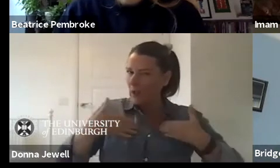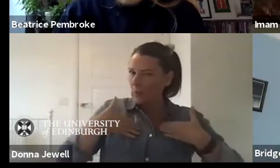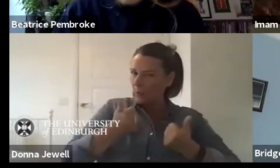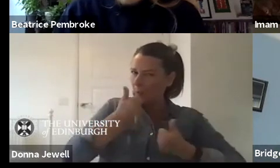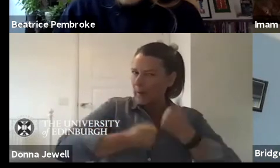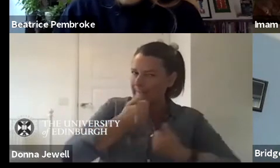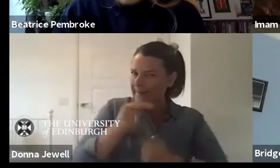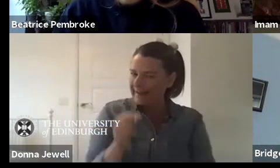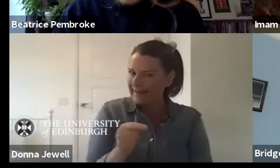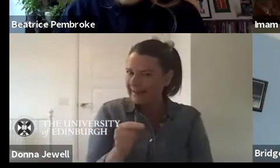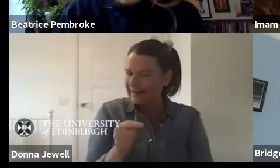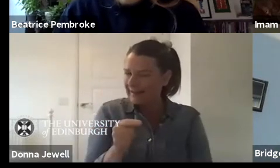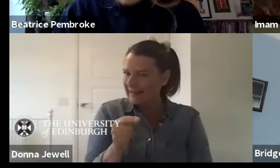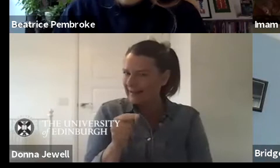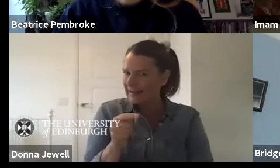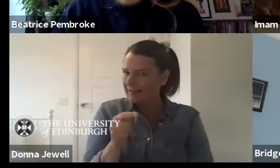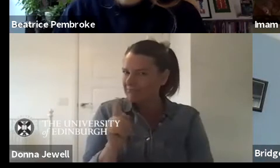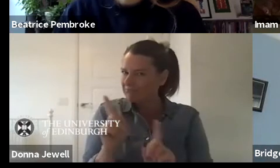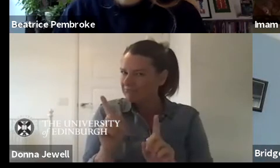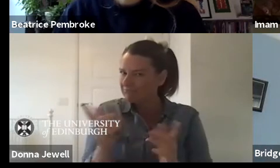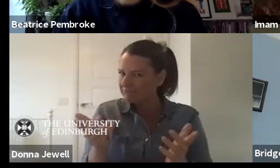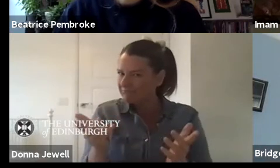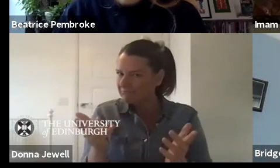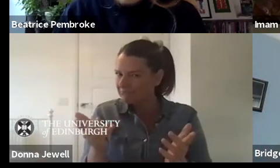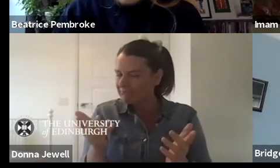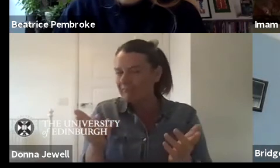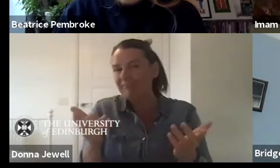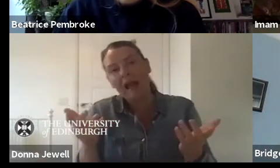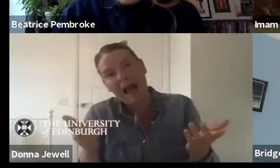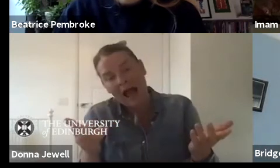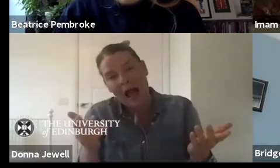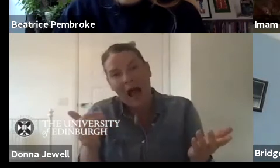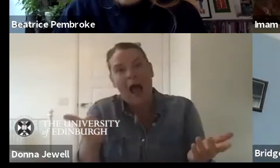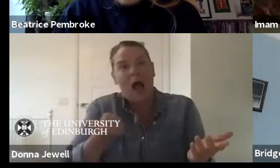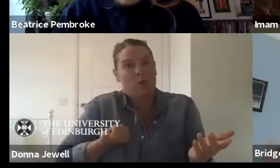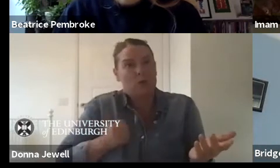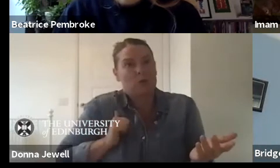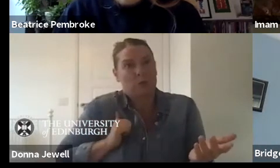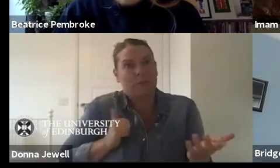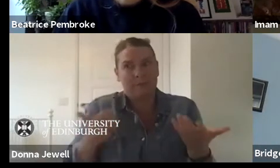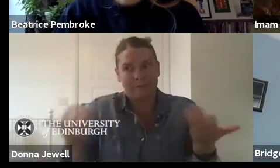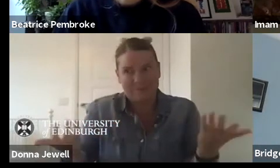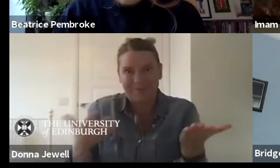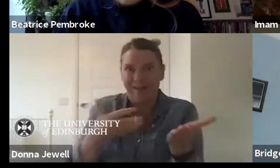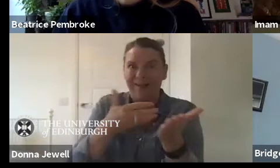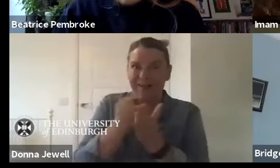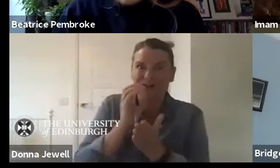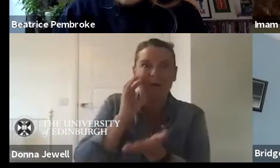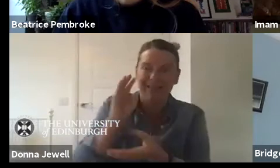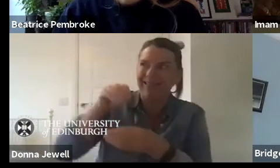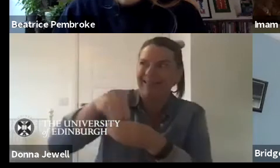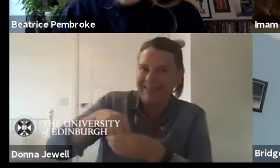and wellbeing of the city. Although I imagine, um, there'll be read across, um, of course, given how much culture has to offer in that territory.